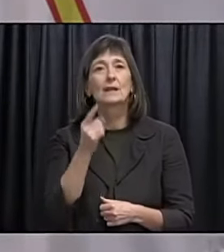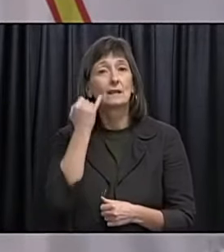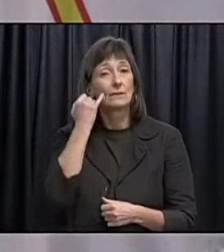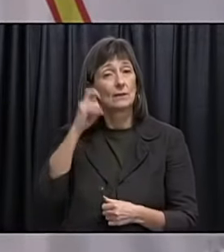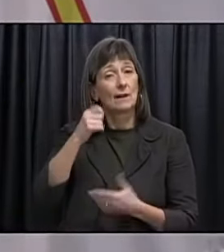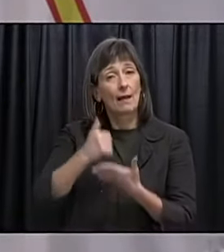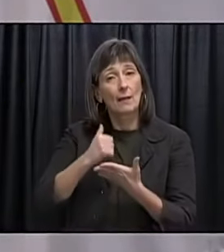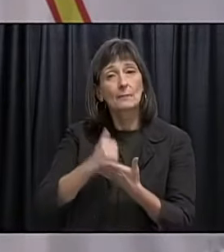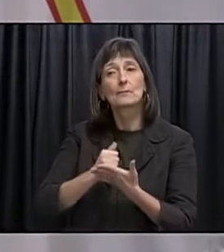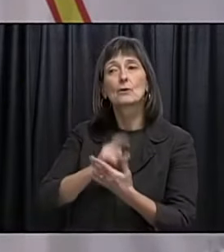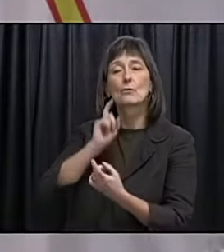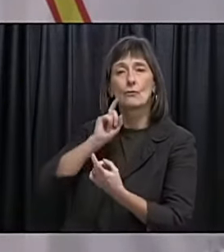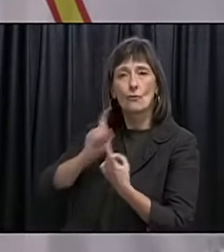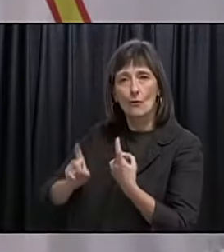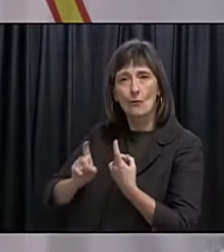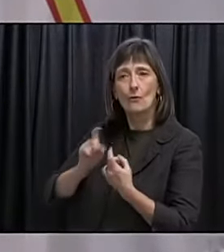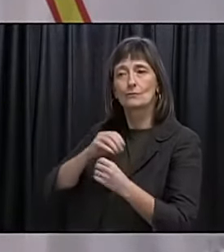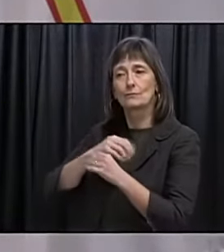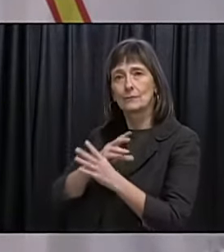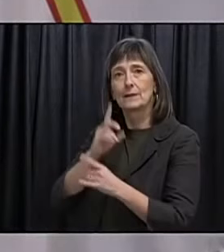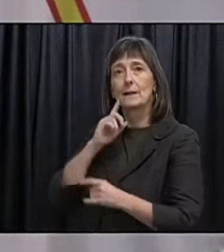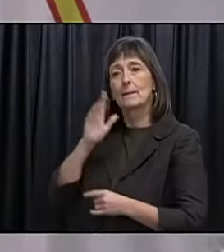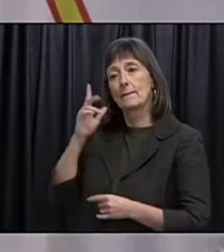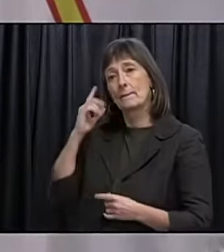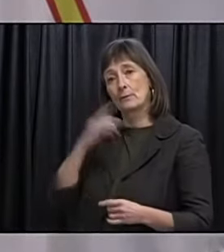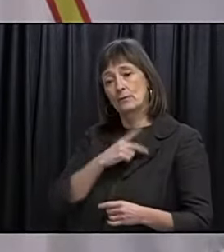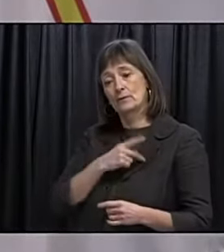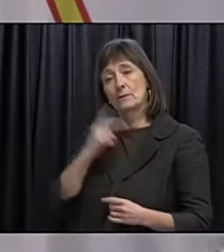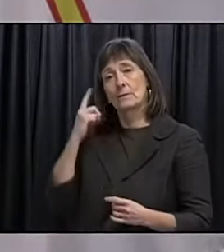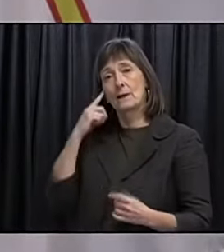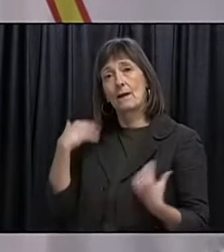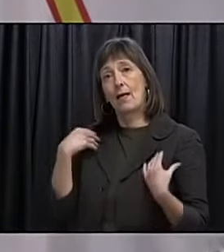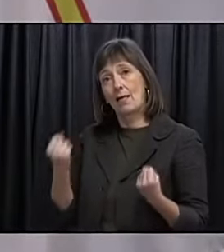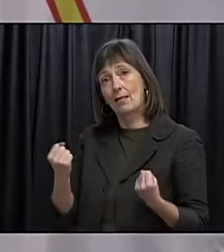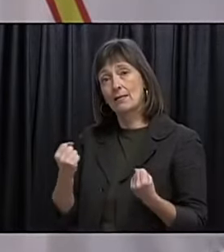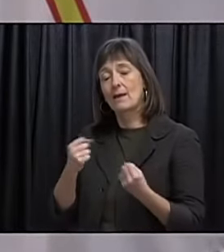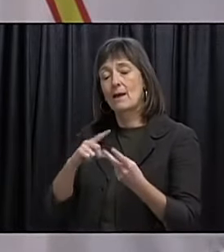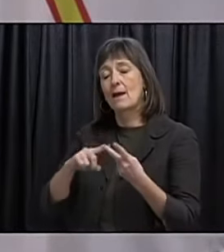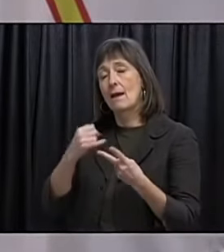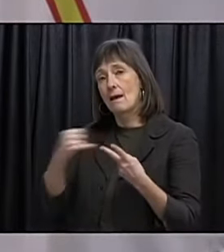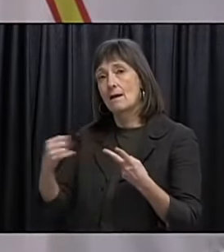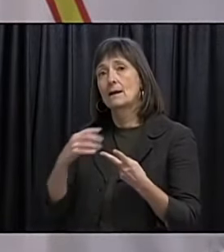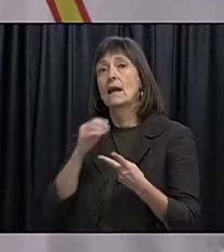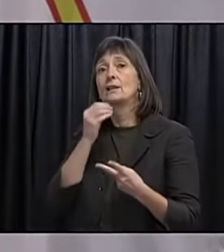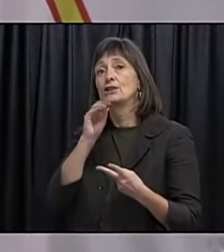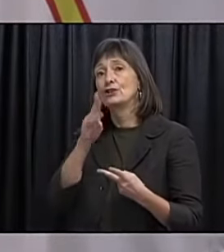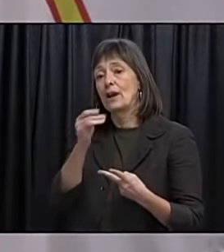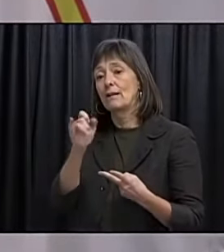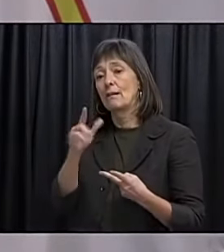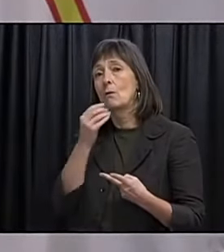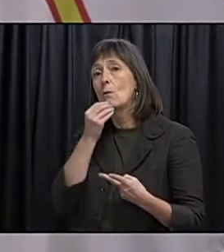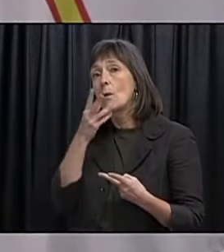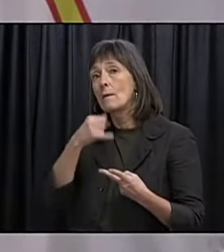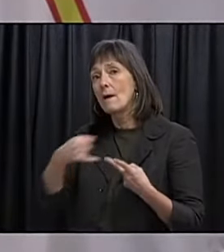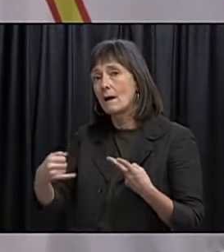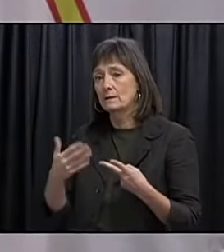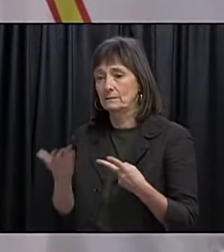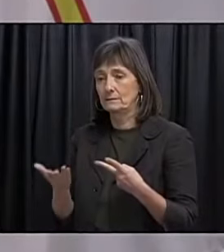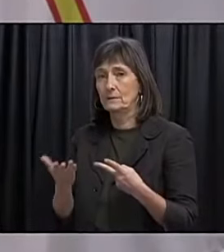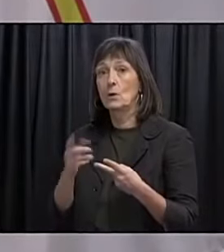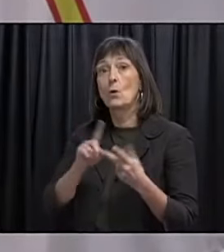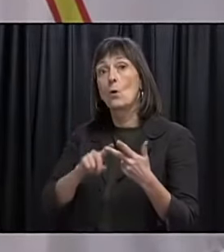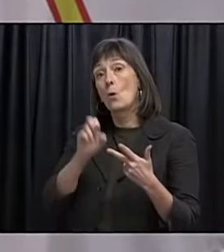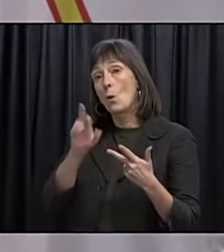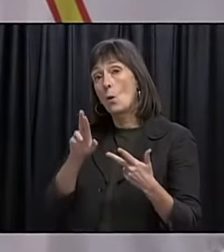help if you need it. The provincial mental health crisis line and the channel warm line are here for you. You can also visit